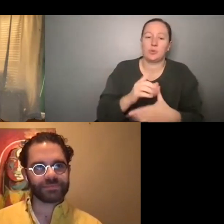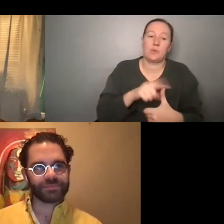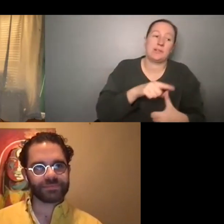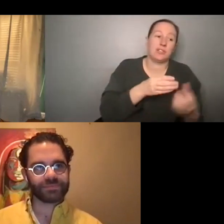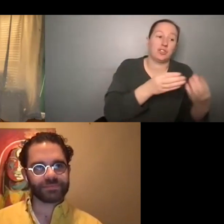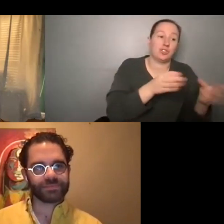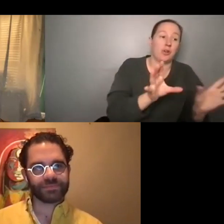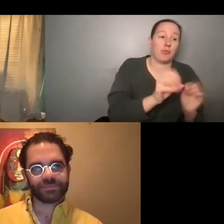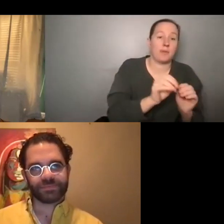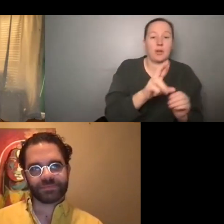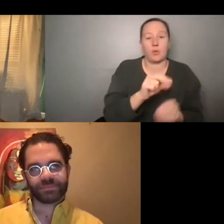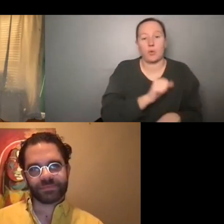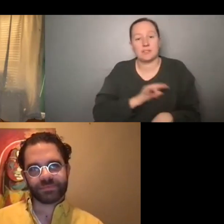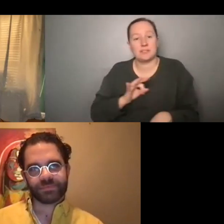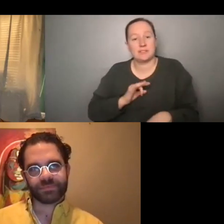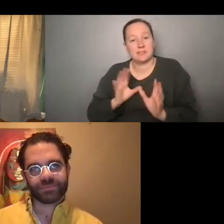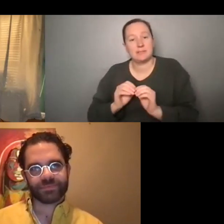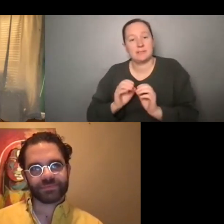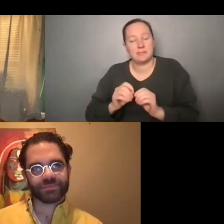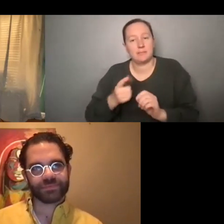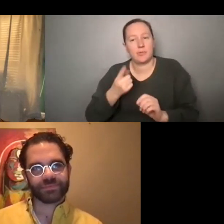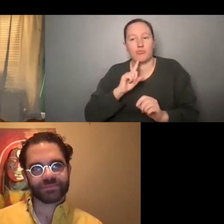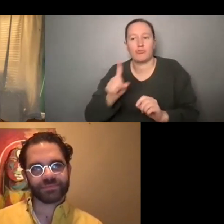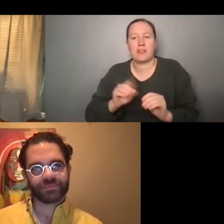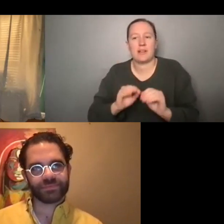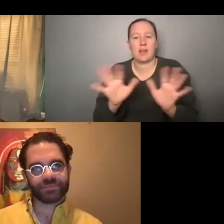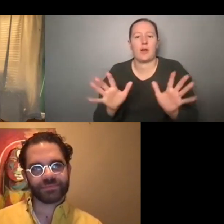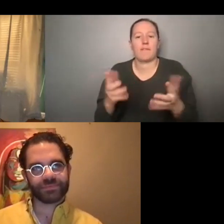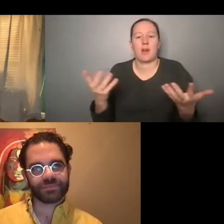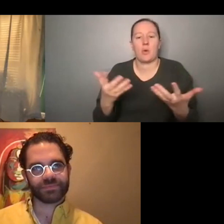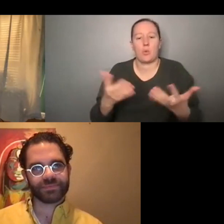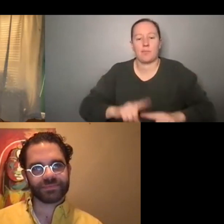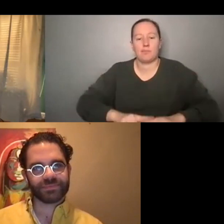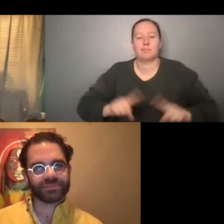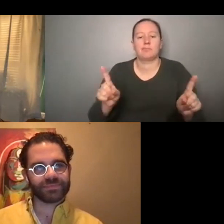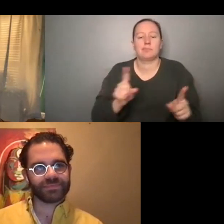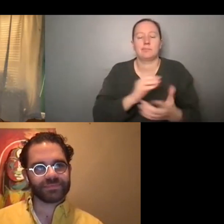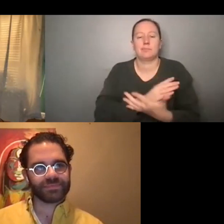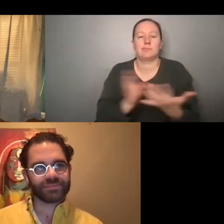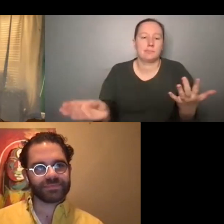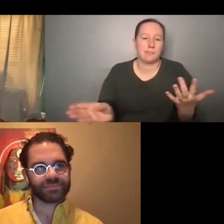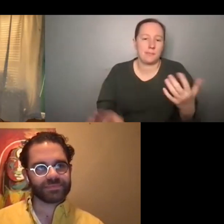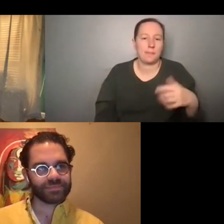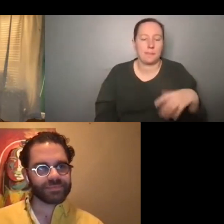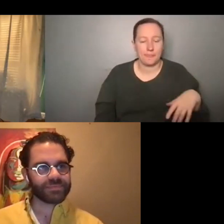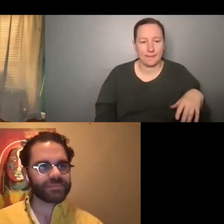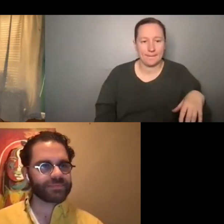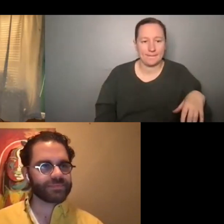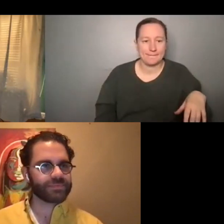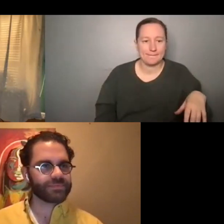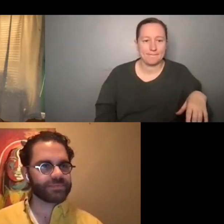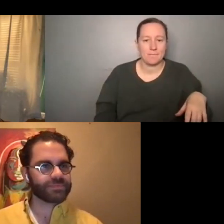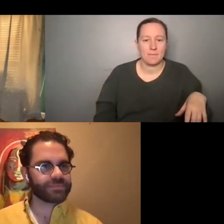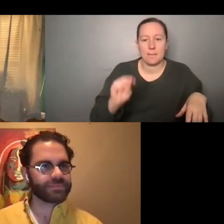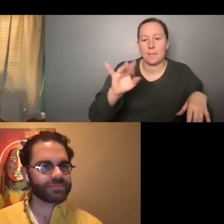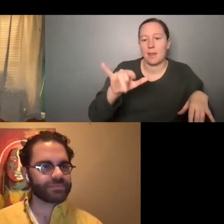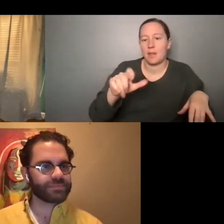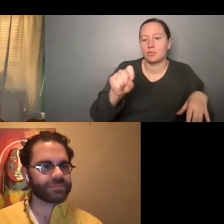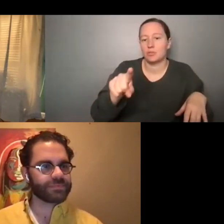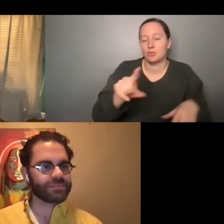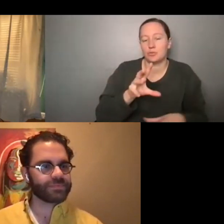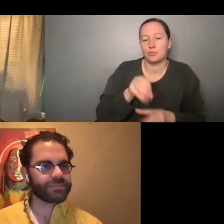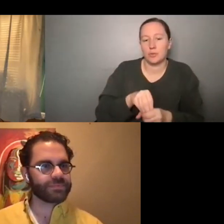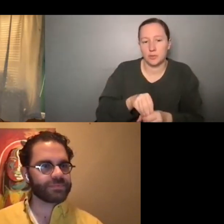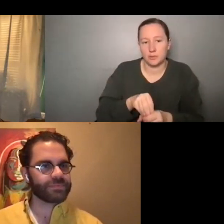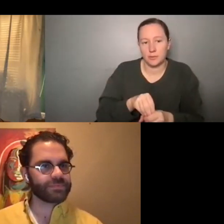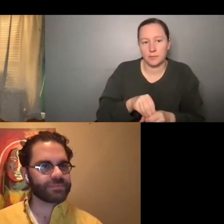meeting or, you know, various different things, uh, that we all have to navigate in this industry. Um, but miles, you participated in